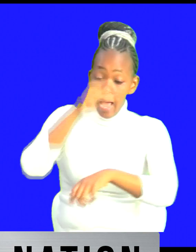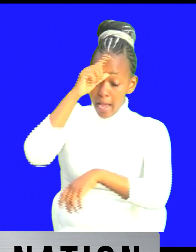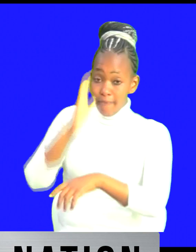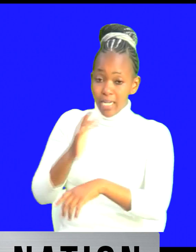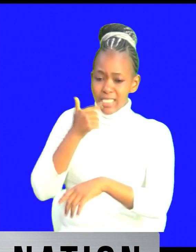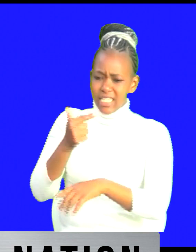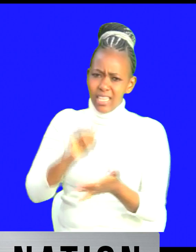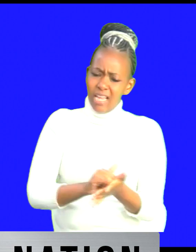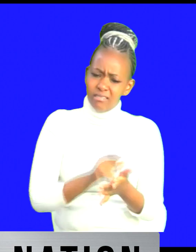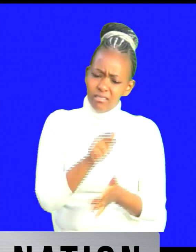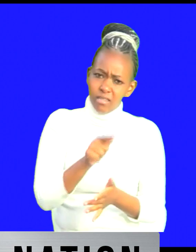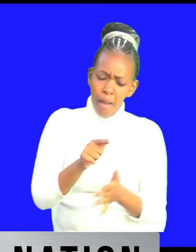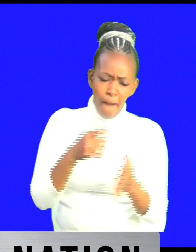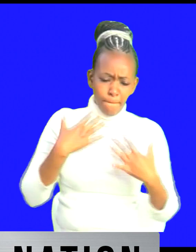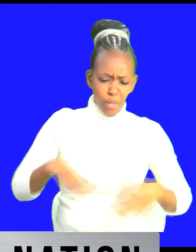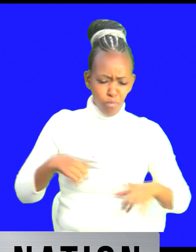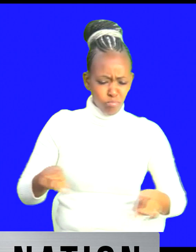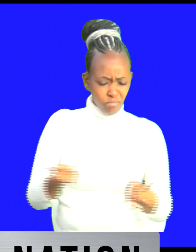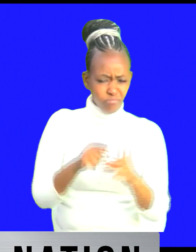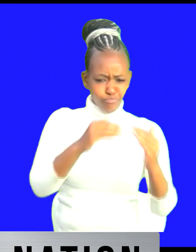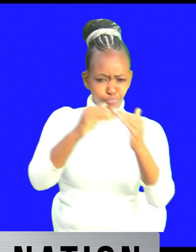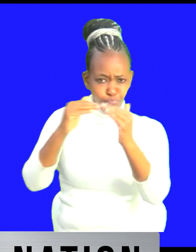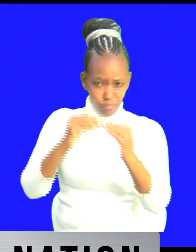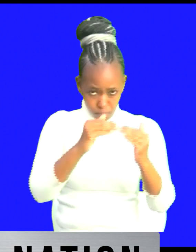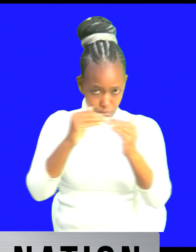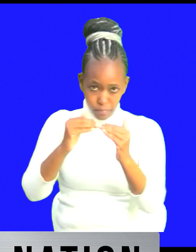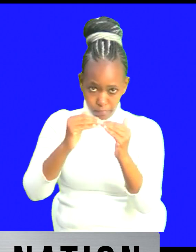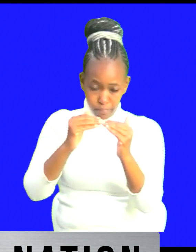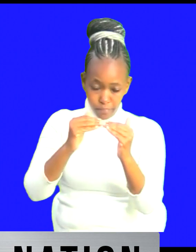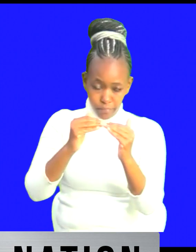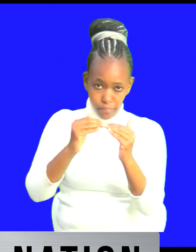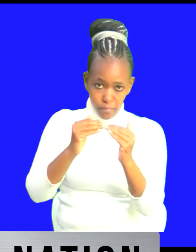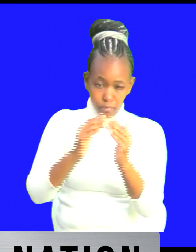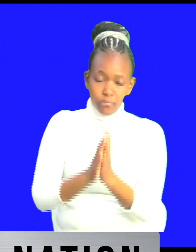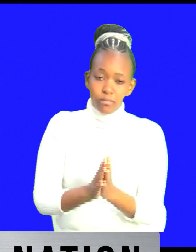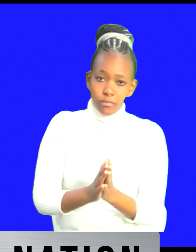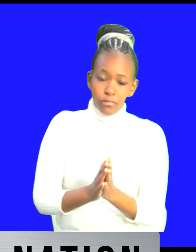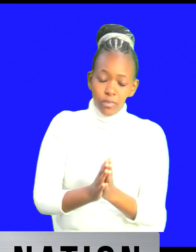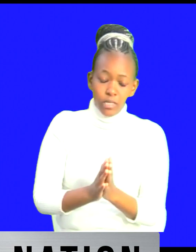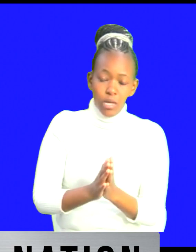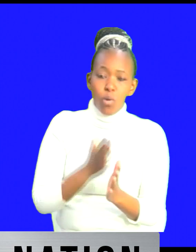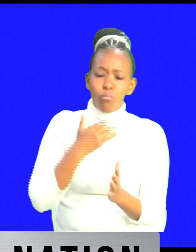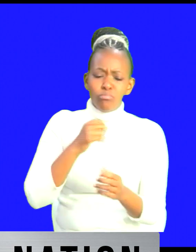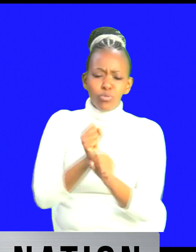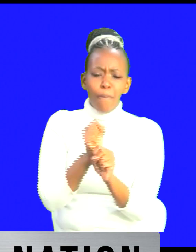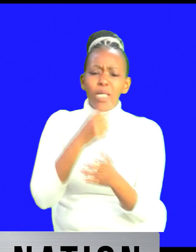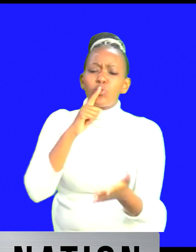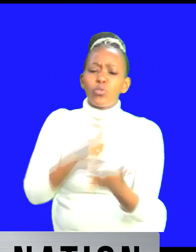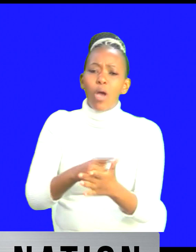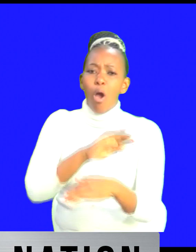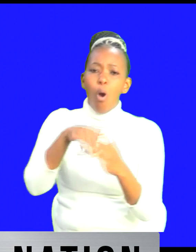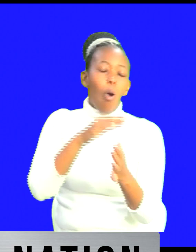that these people are also equal to the ones who are in private schools and public schools and he wants to make sure that they are getting the same